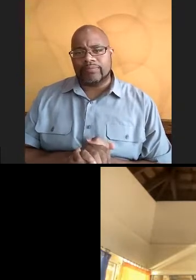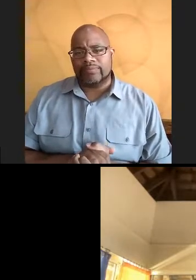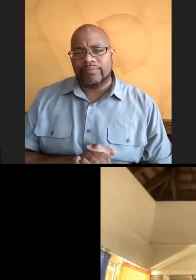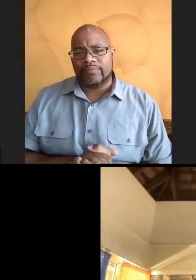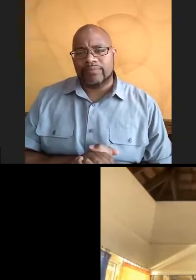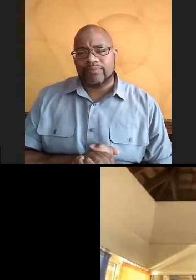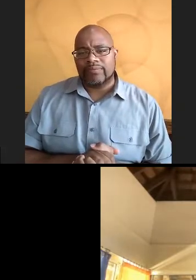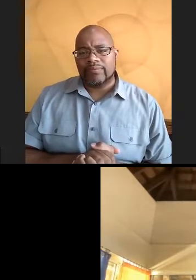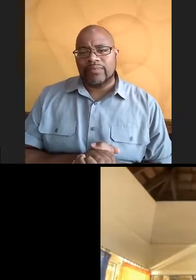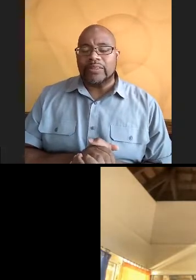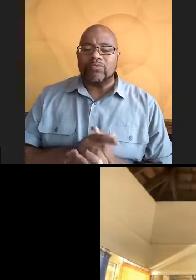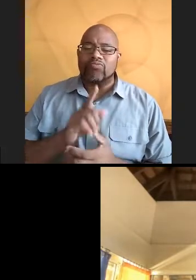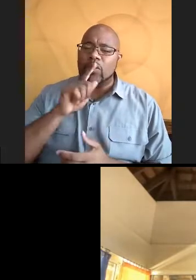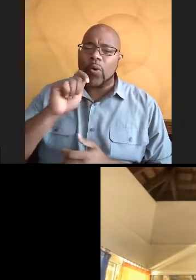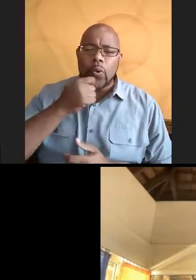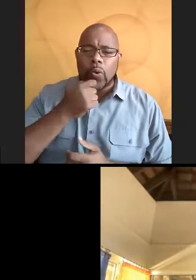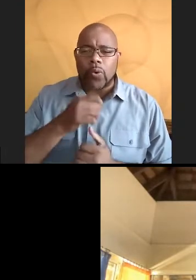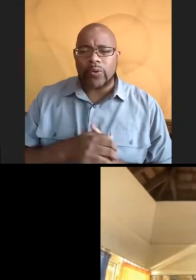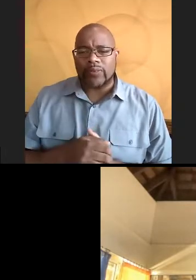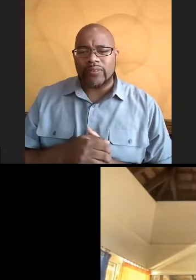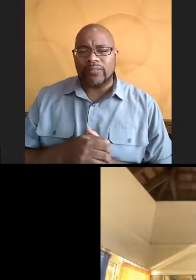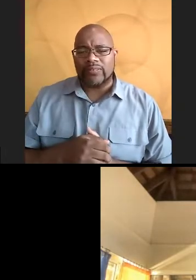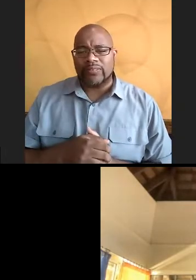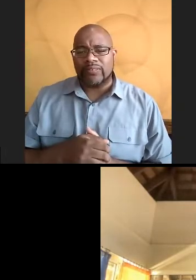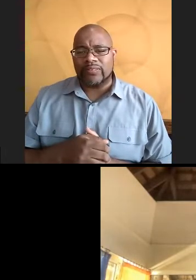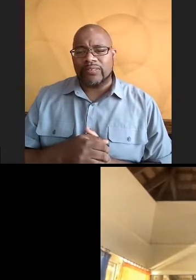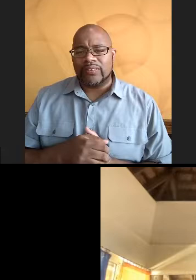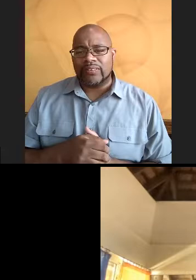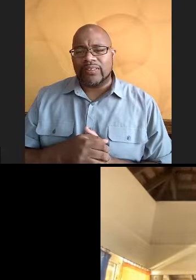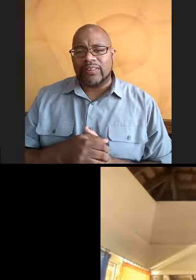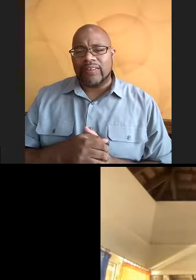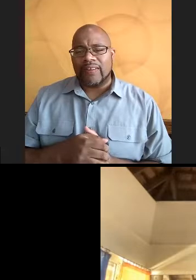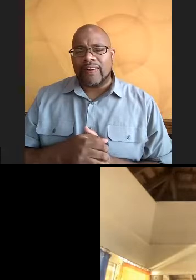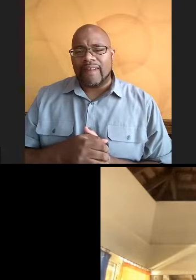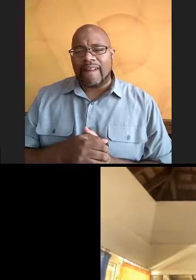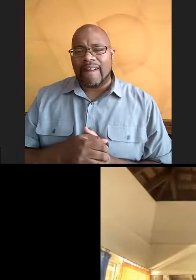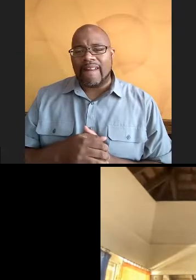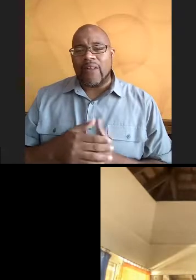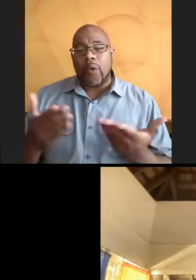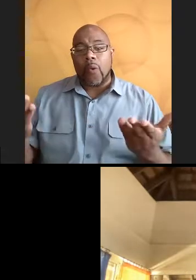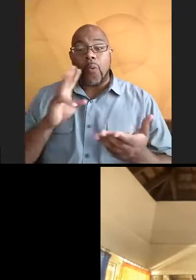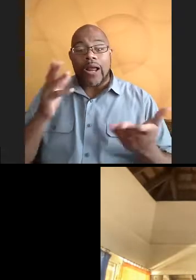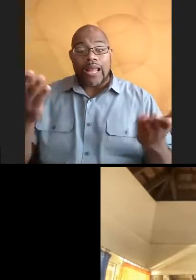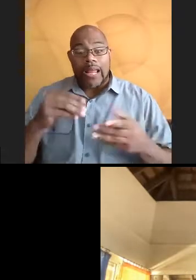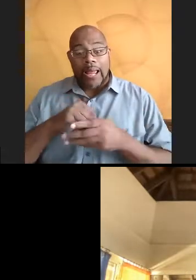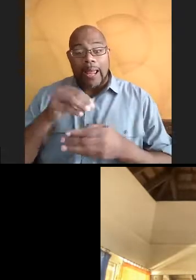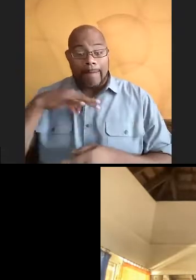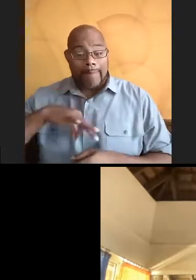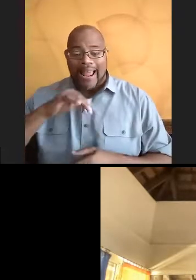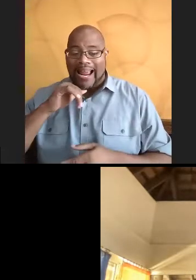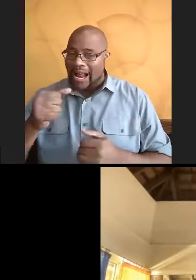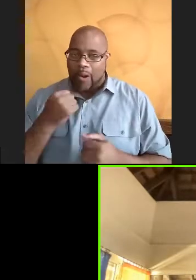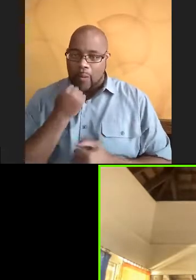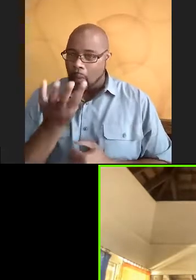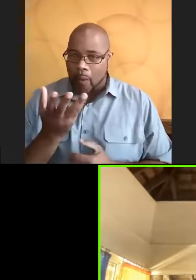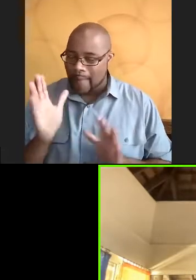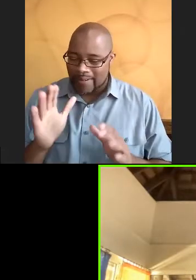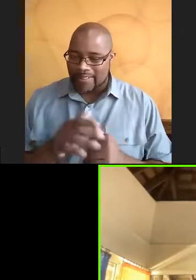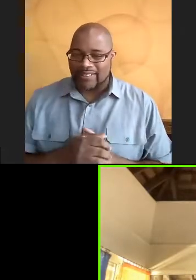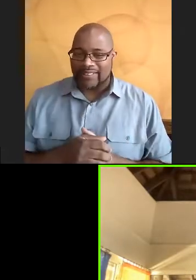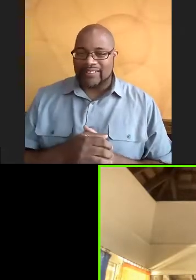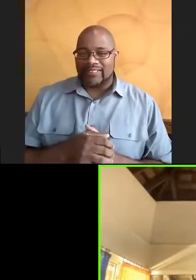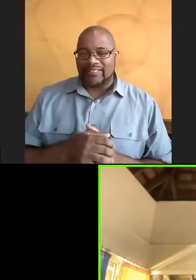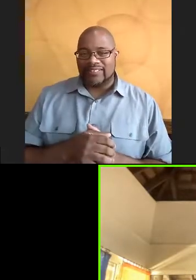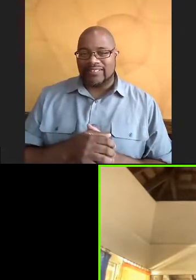Super cool. That's super cool. I'm living vicariously through you. The water here in Maine is definitely not as warm as what you